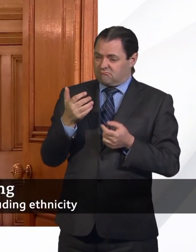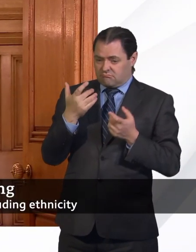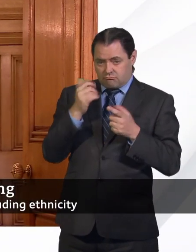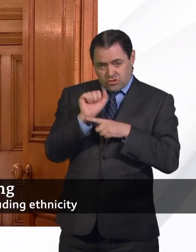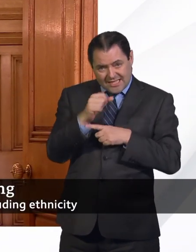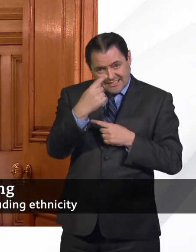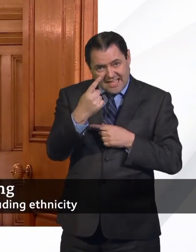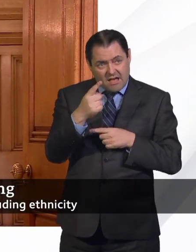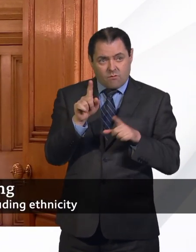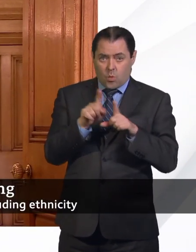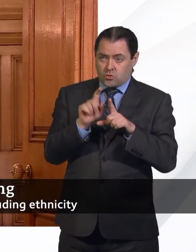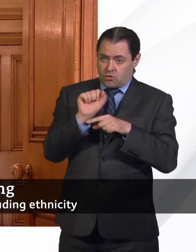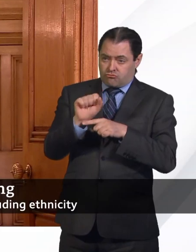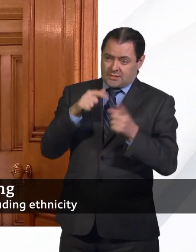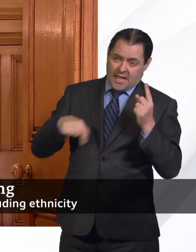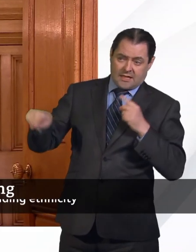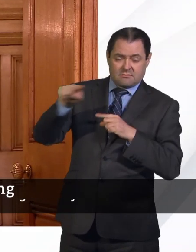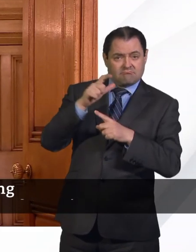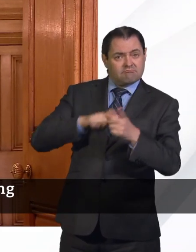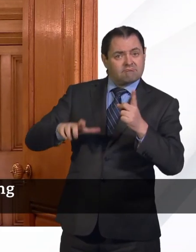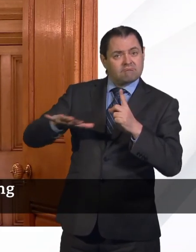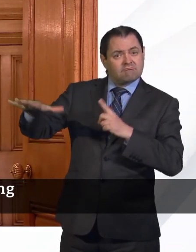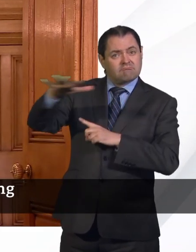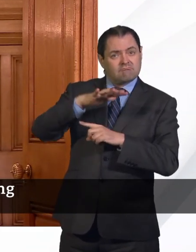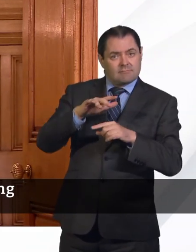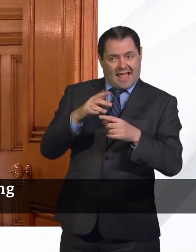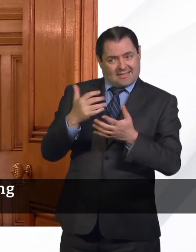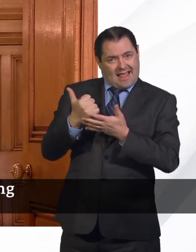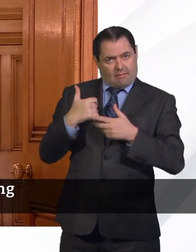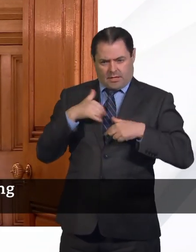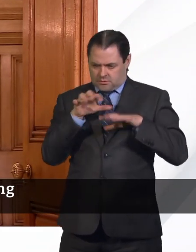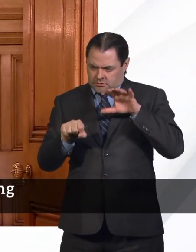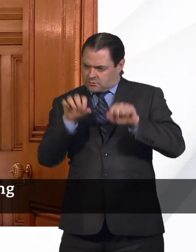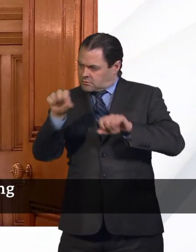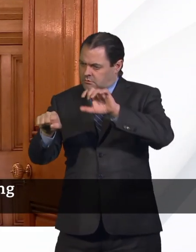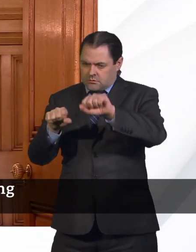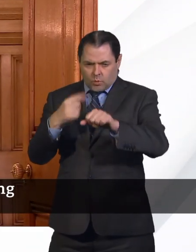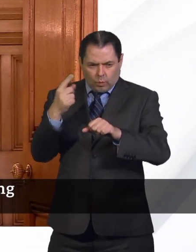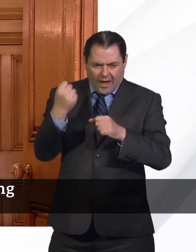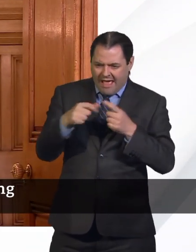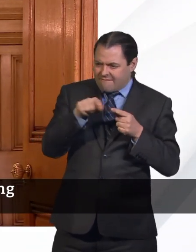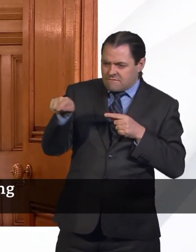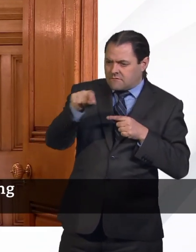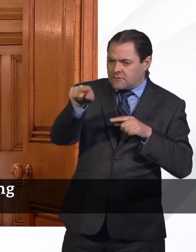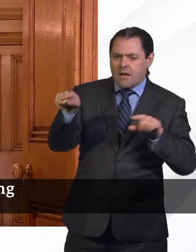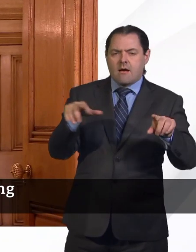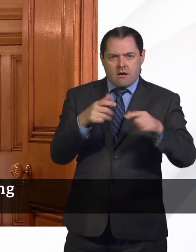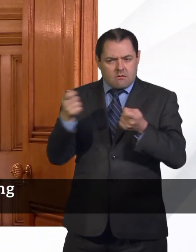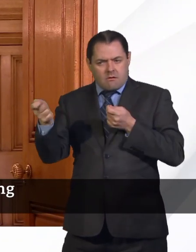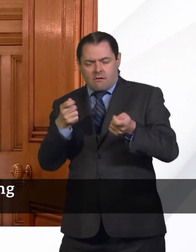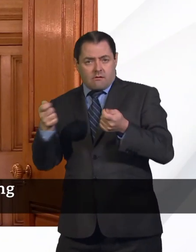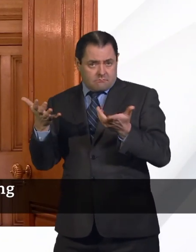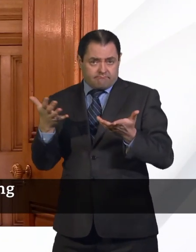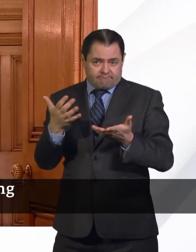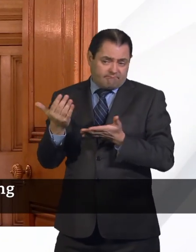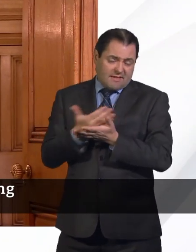yourself, but you're also helping us to trace the virus and control it and therefore keep the country safe.